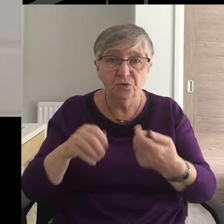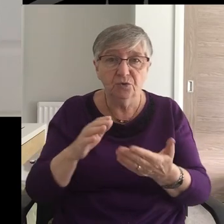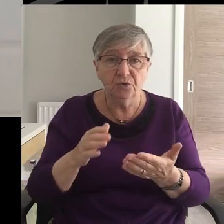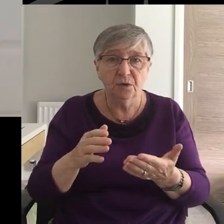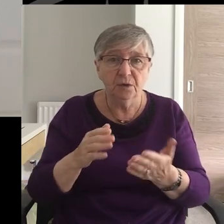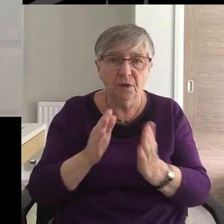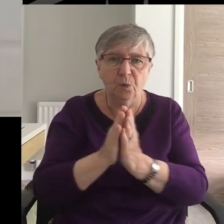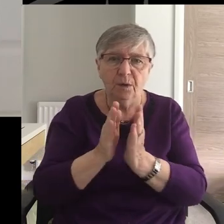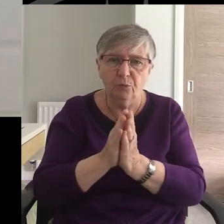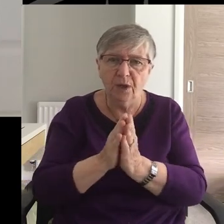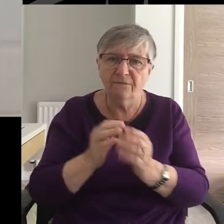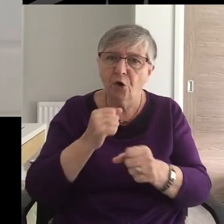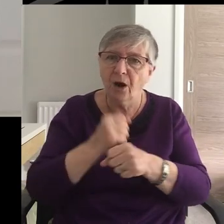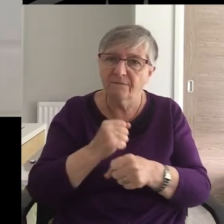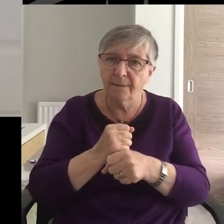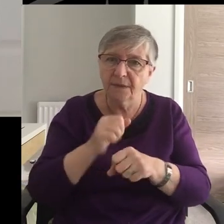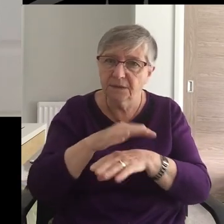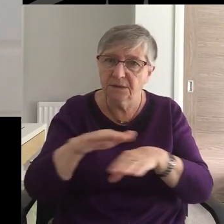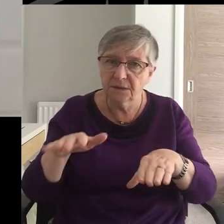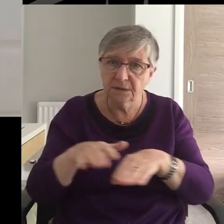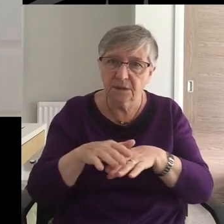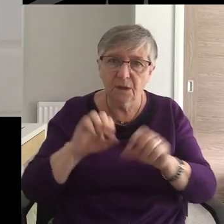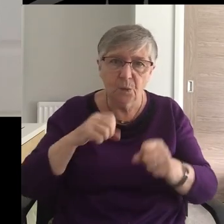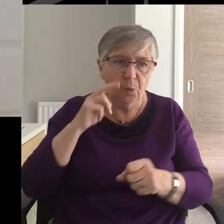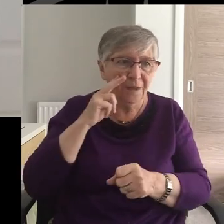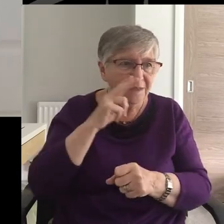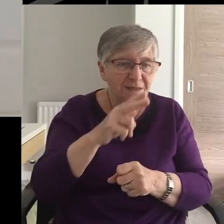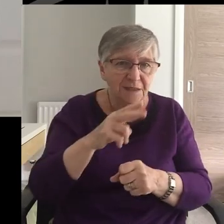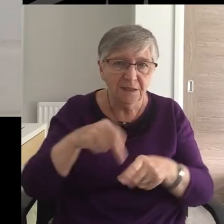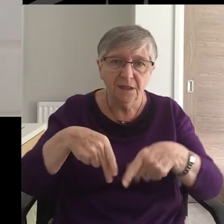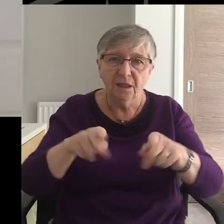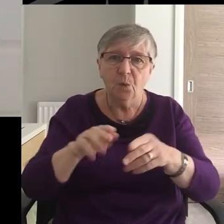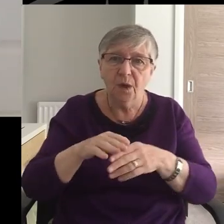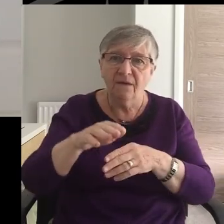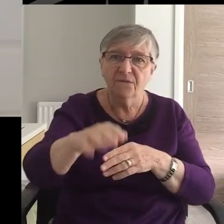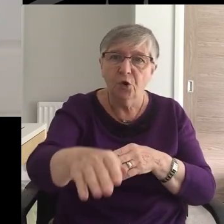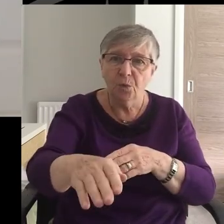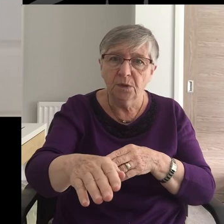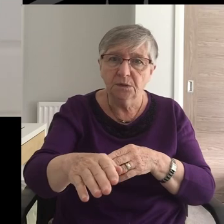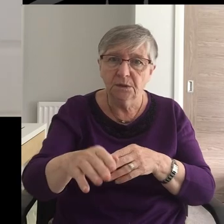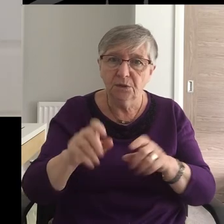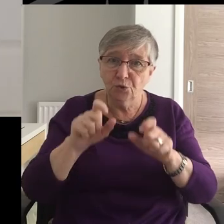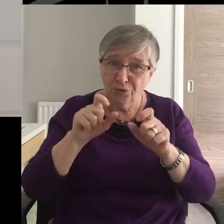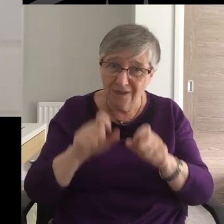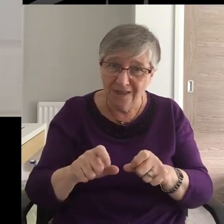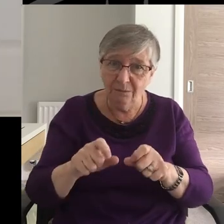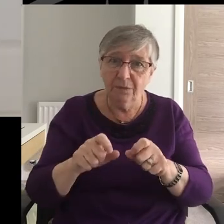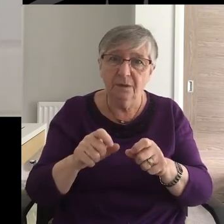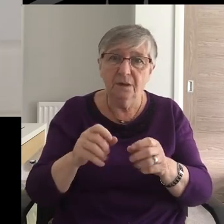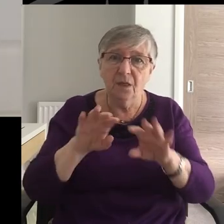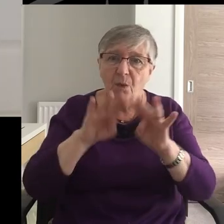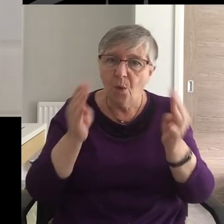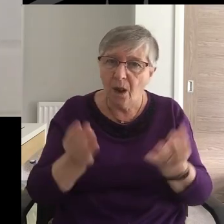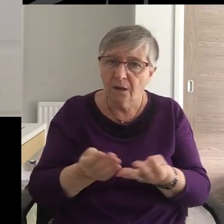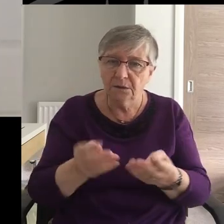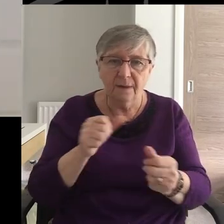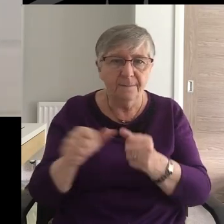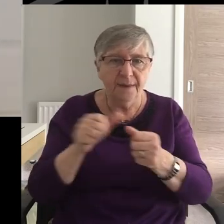We pray for our governments That they would see the way forward To keep your world A better place